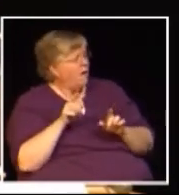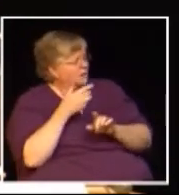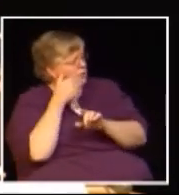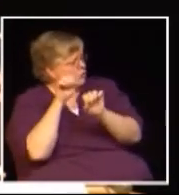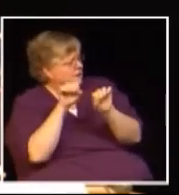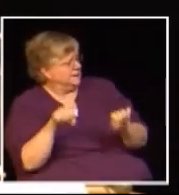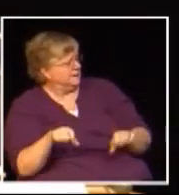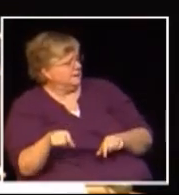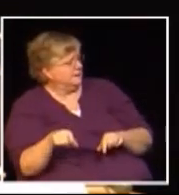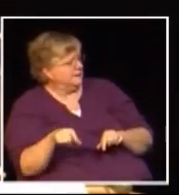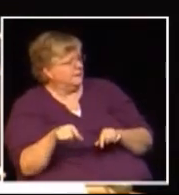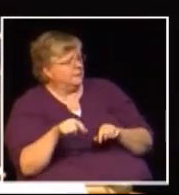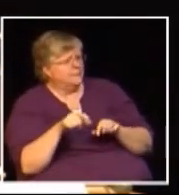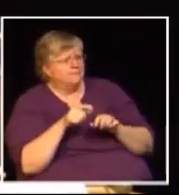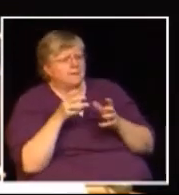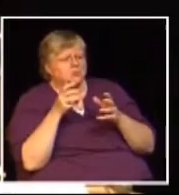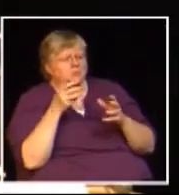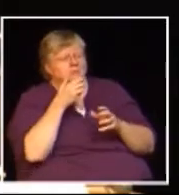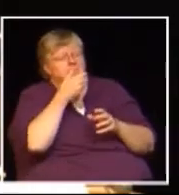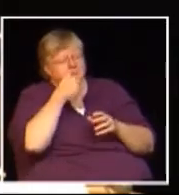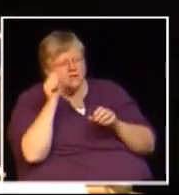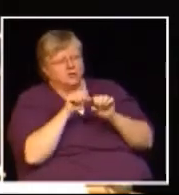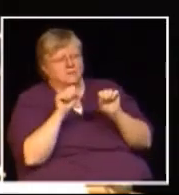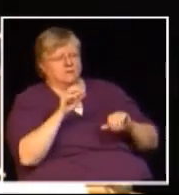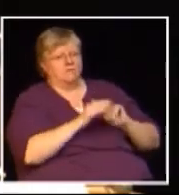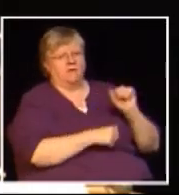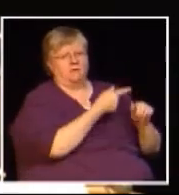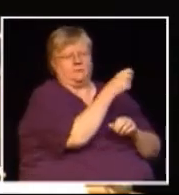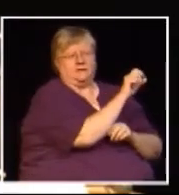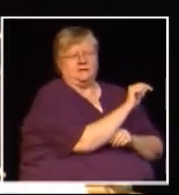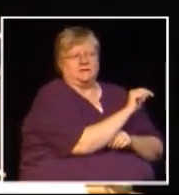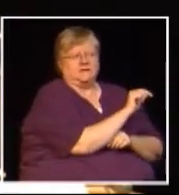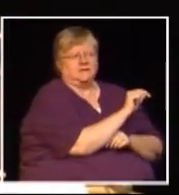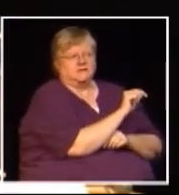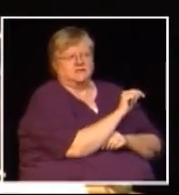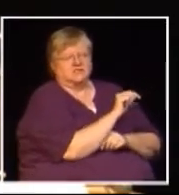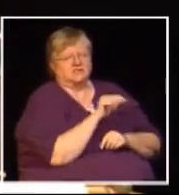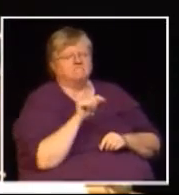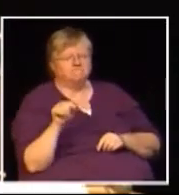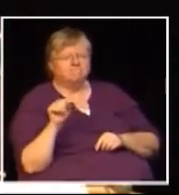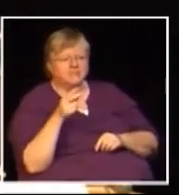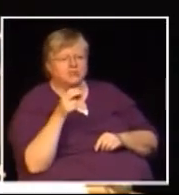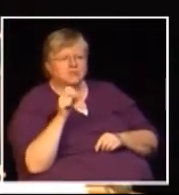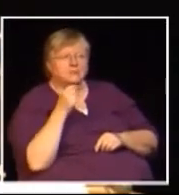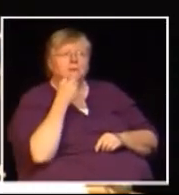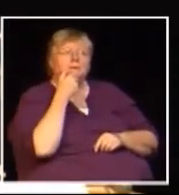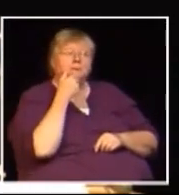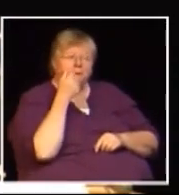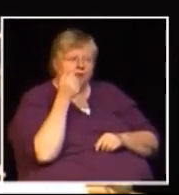terms of how it's been implemented but it's certainly a much much better system than the PST